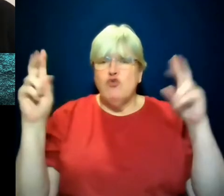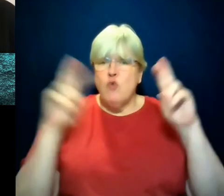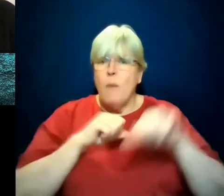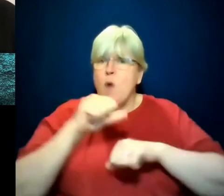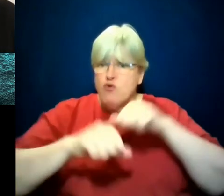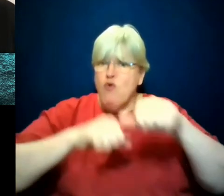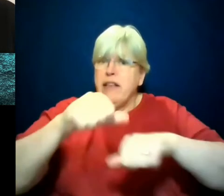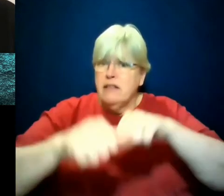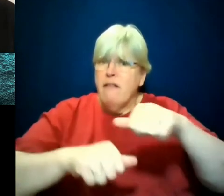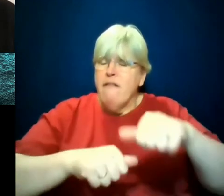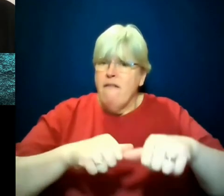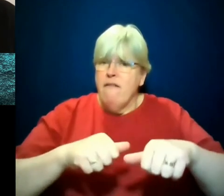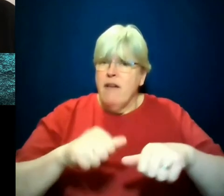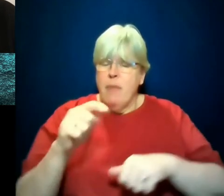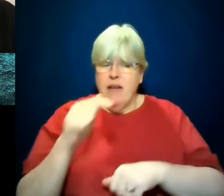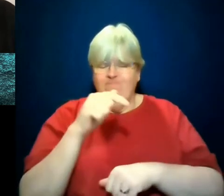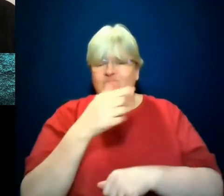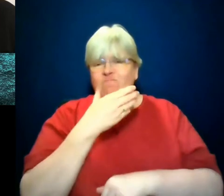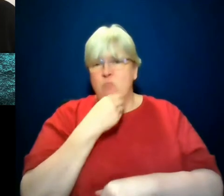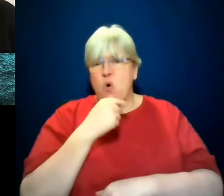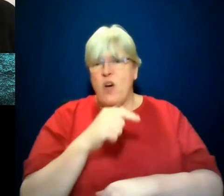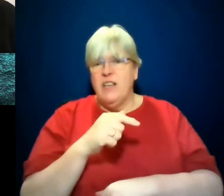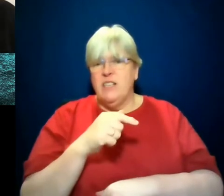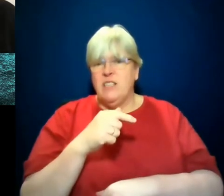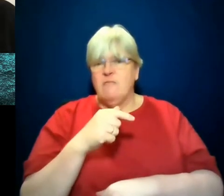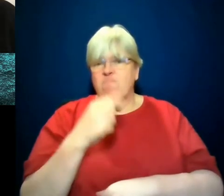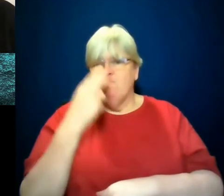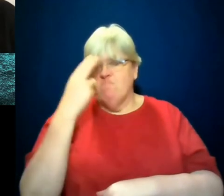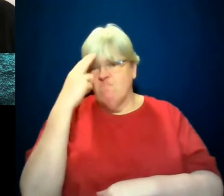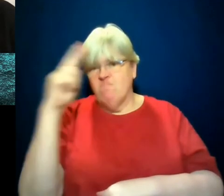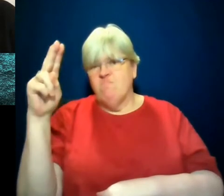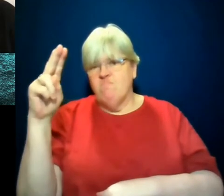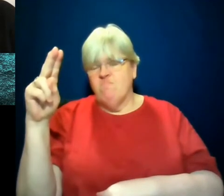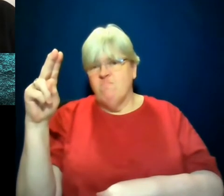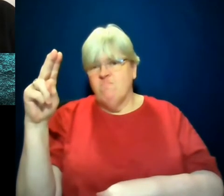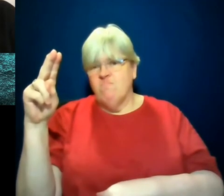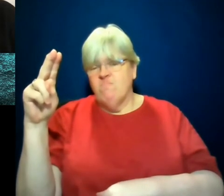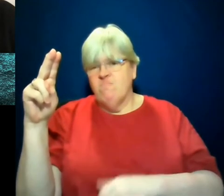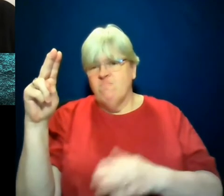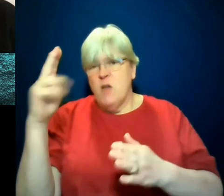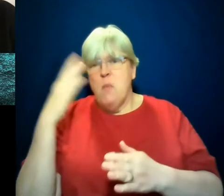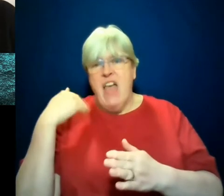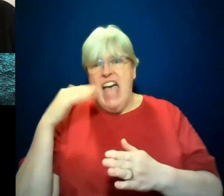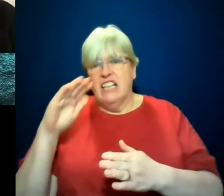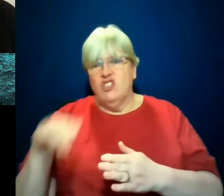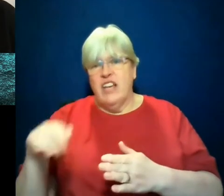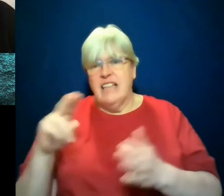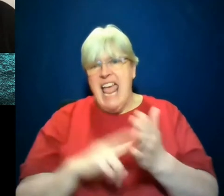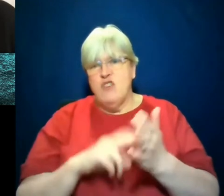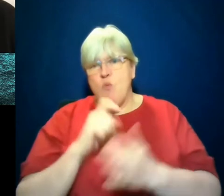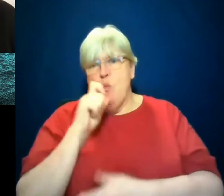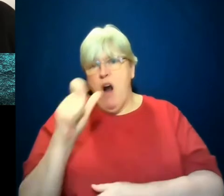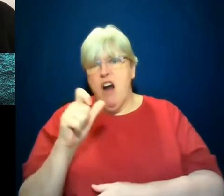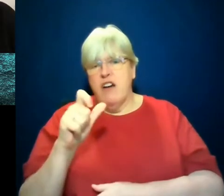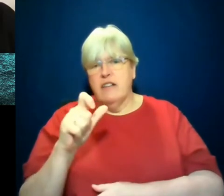imagine. And yet there, a white child had looked at a black child and called that person the N-word. I